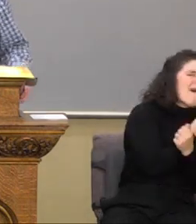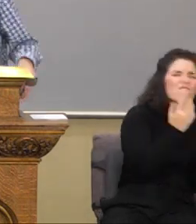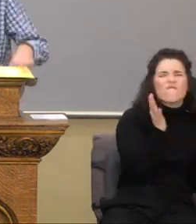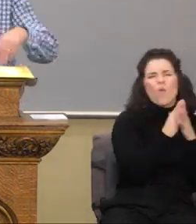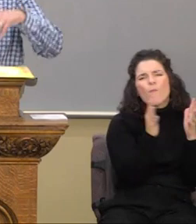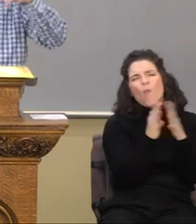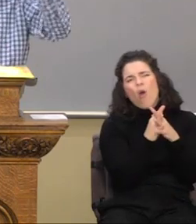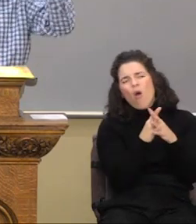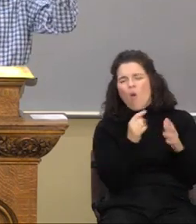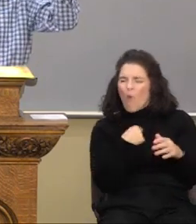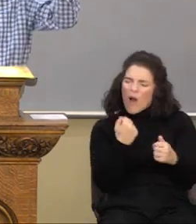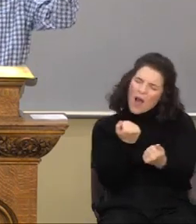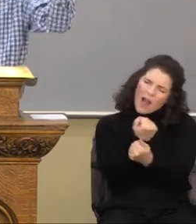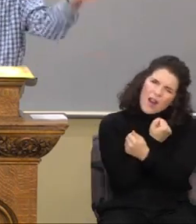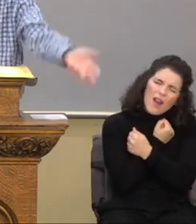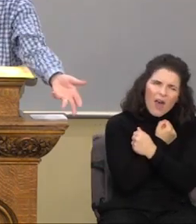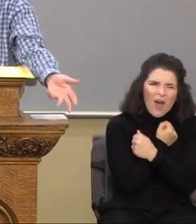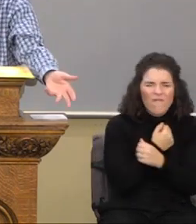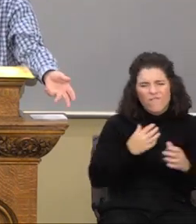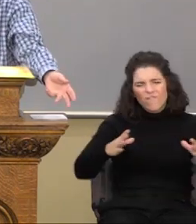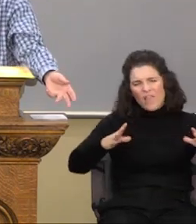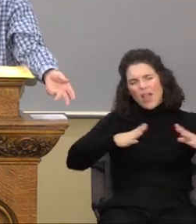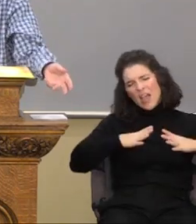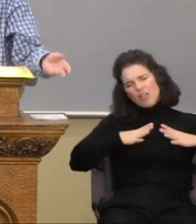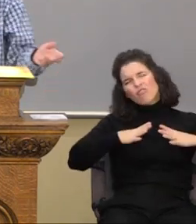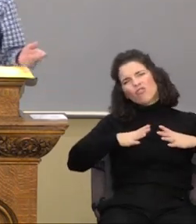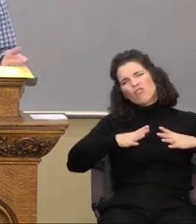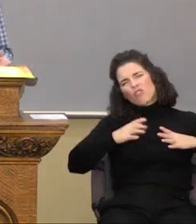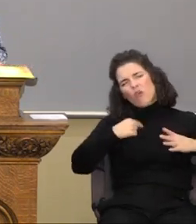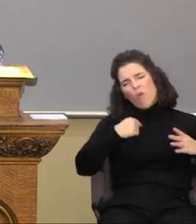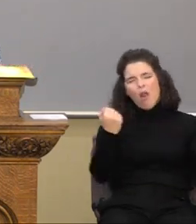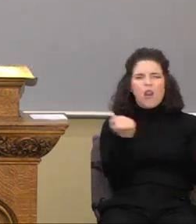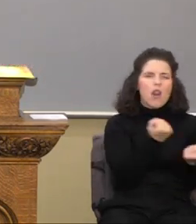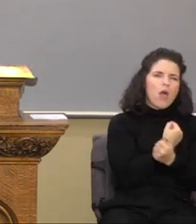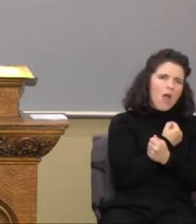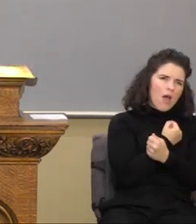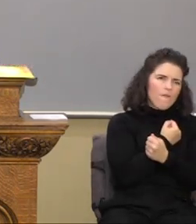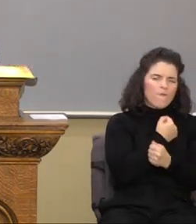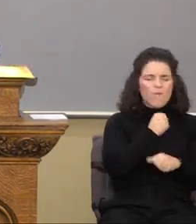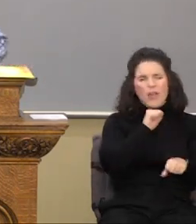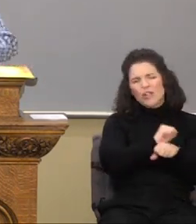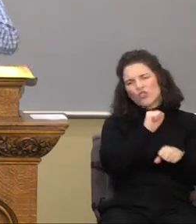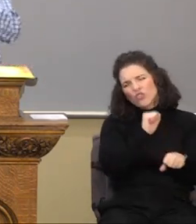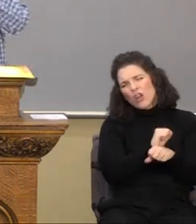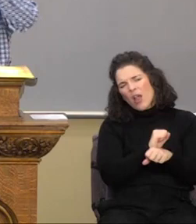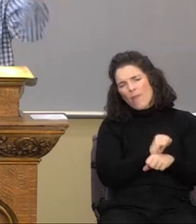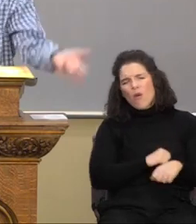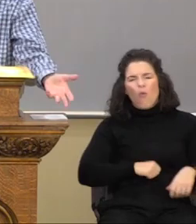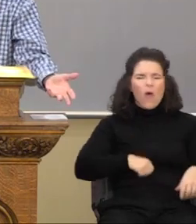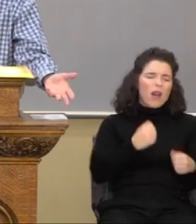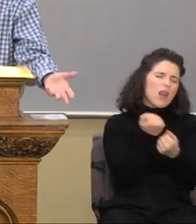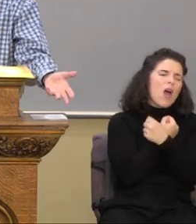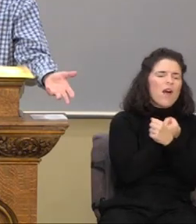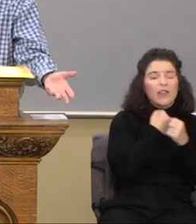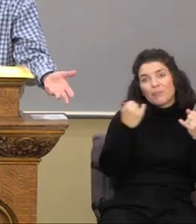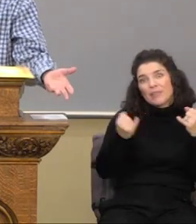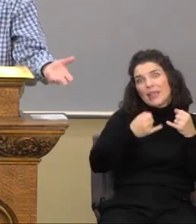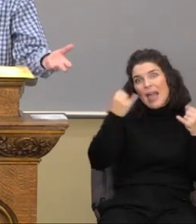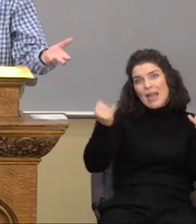I love vacation. I love my job. I love spaghetti.